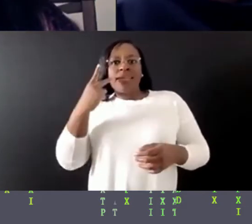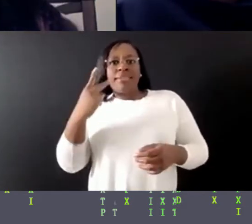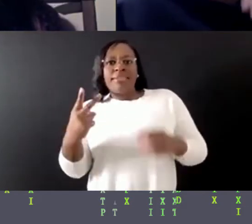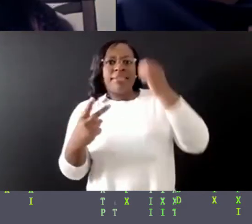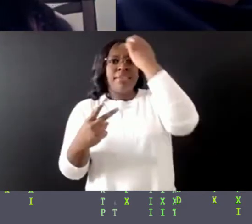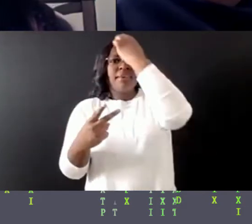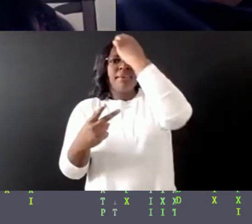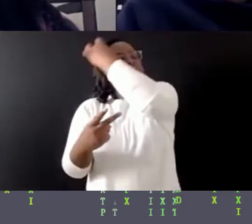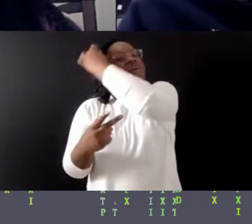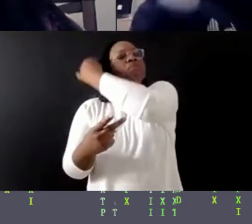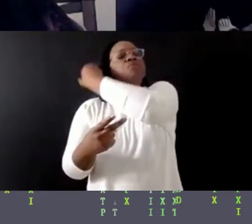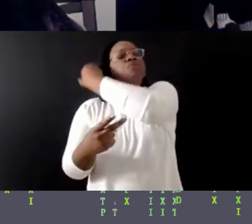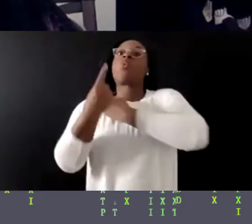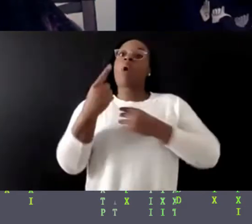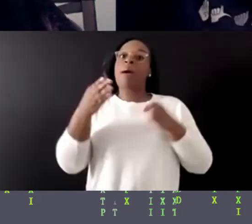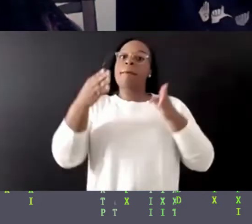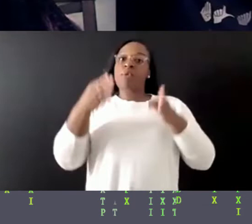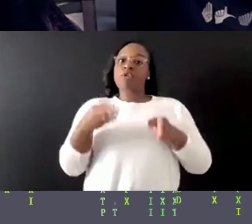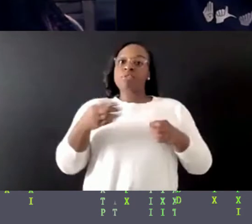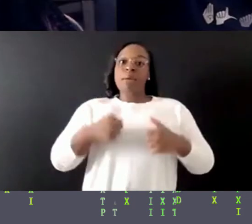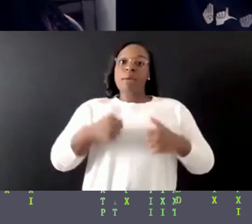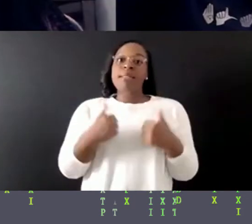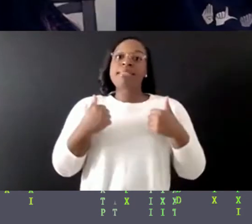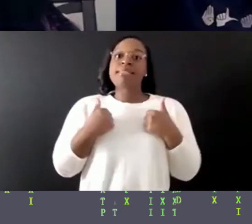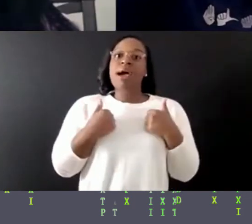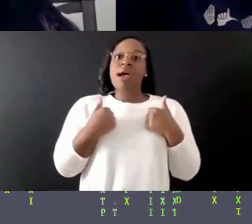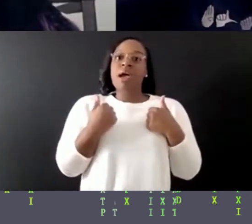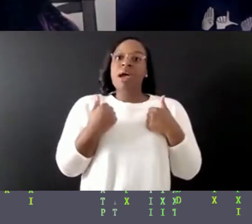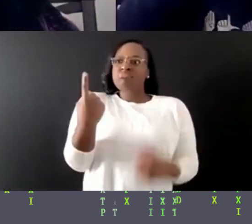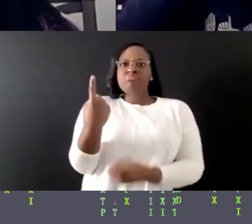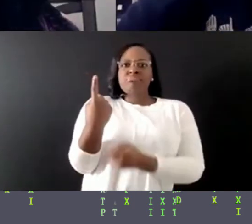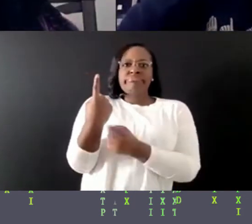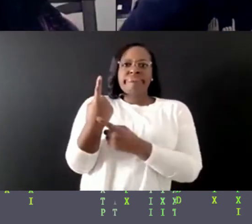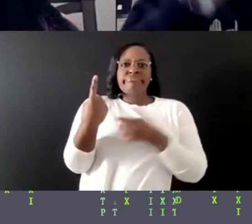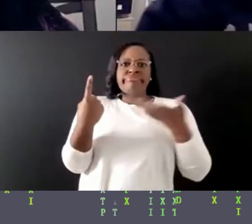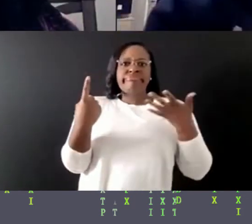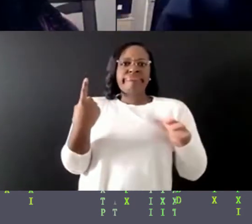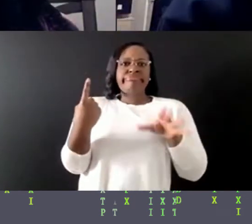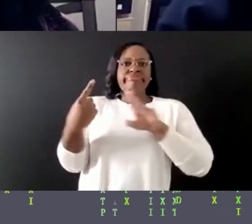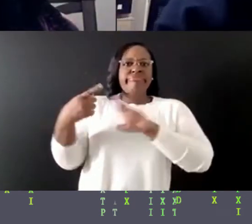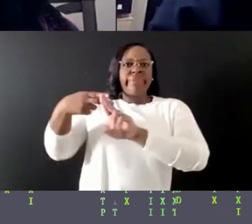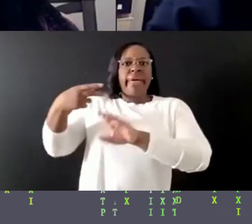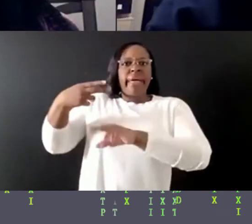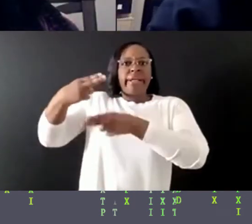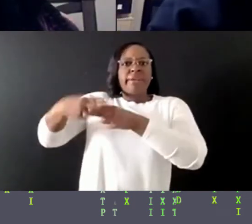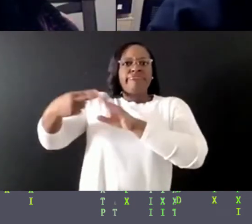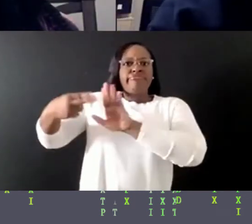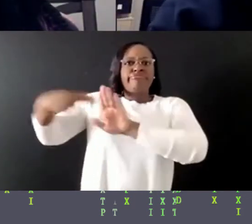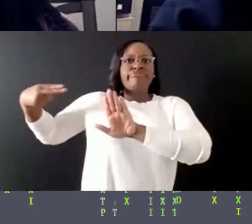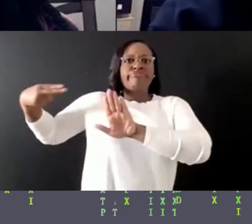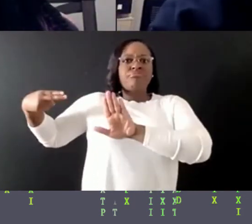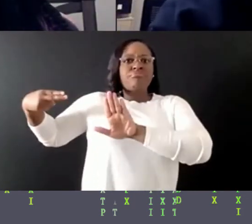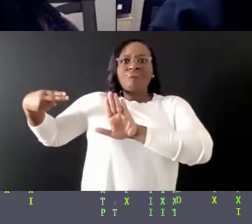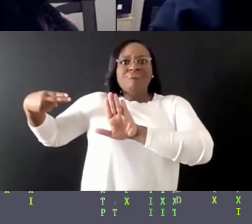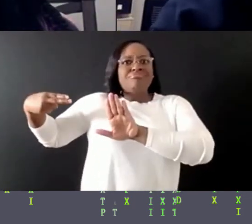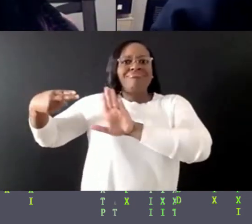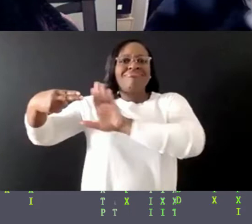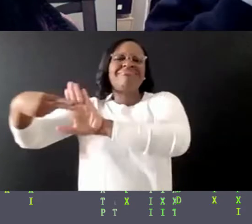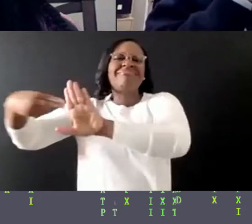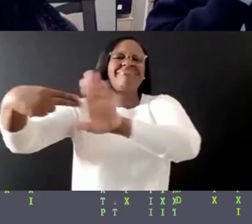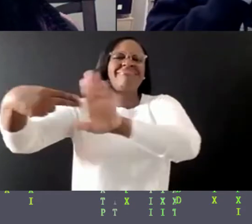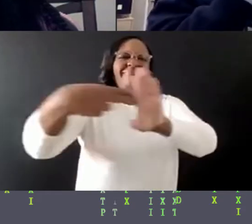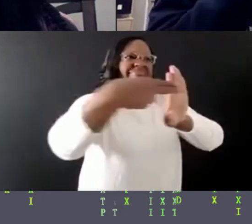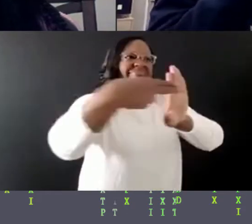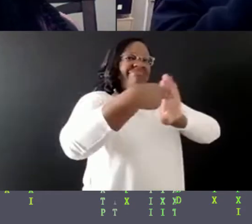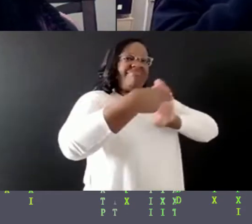life. It can be from something that I appreciate or something that has moved me or something that I maybe watched or listened to. And so I think if we can expand on what